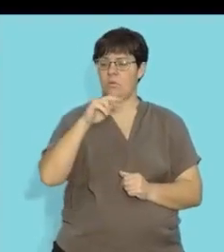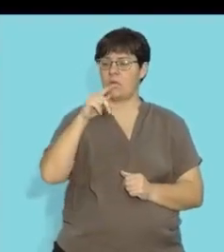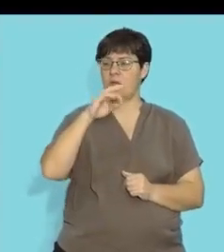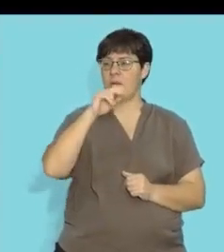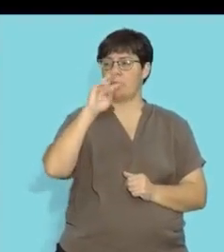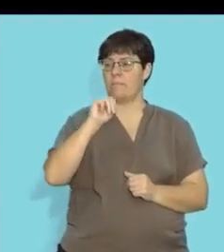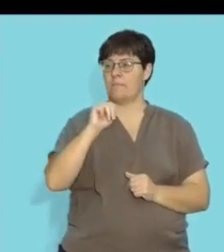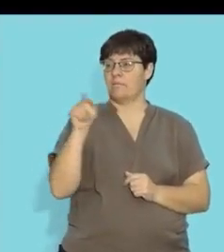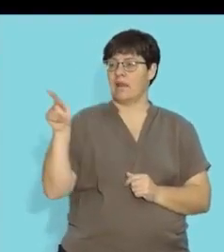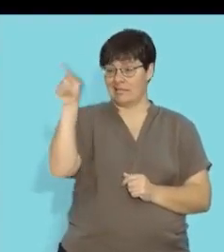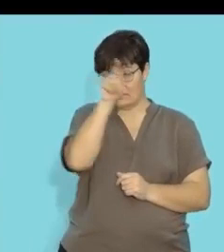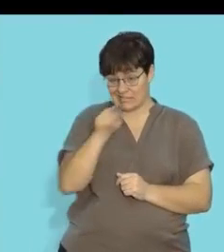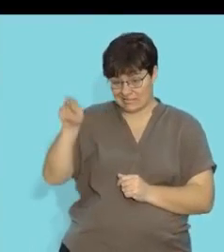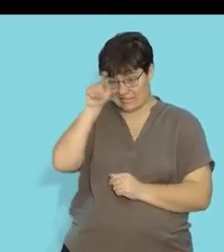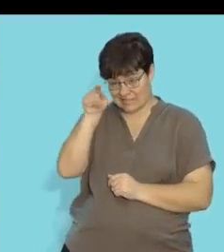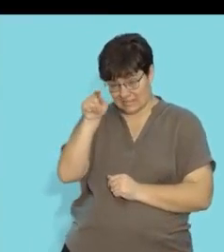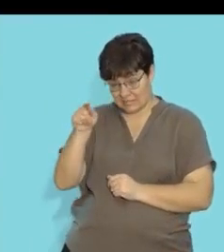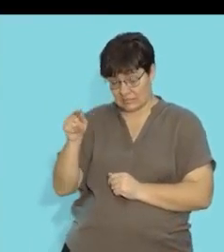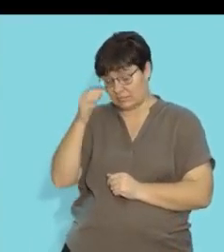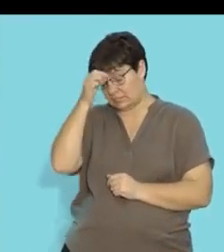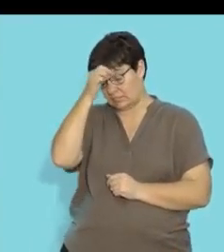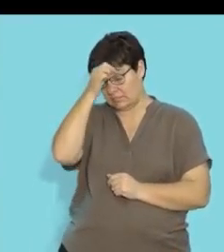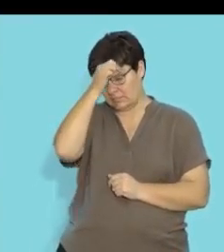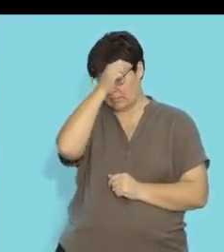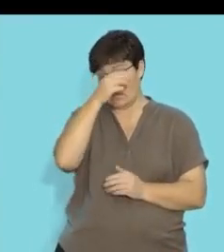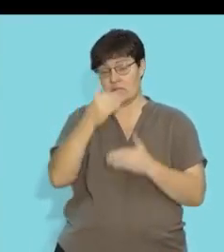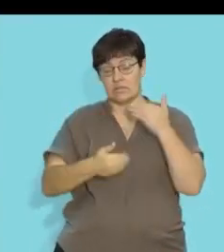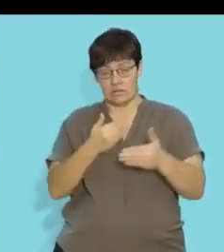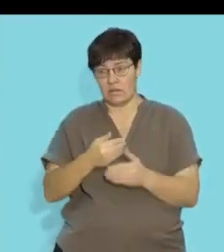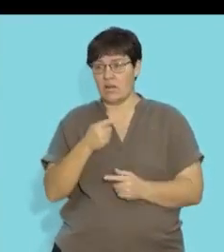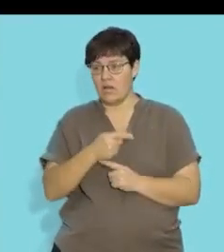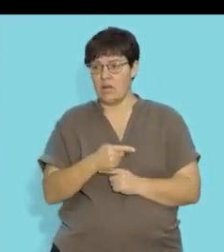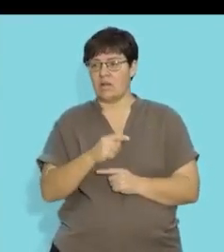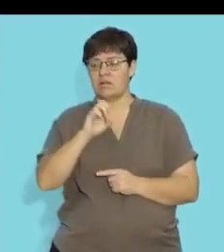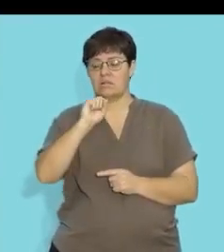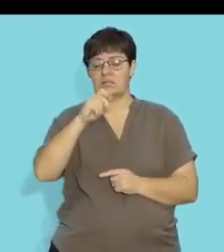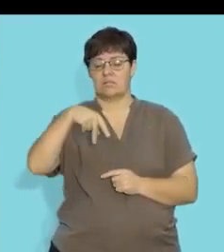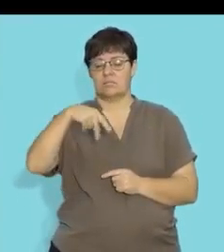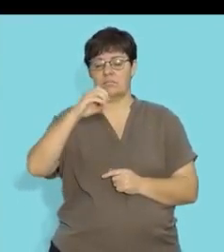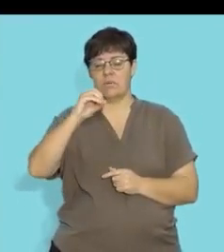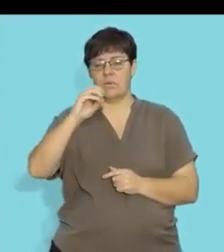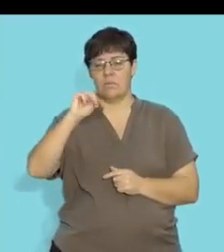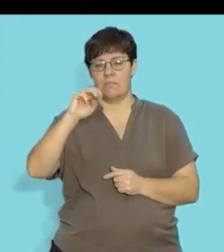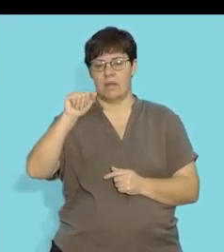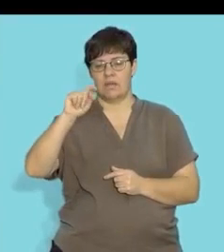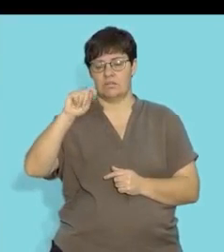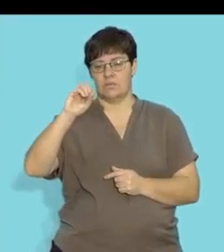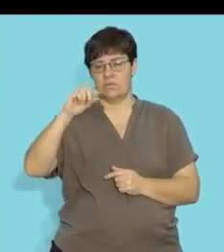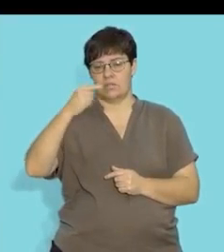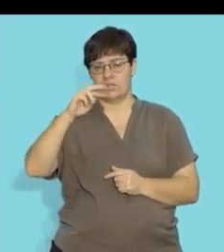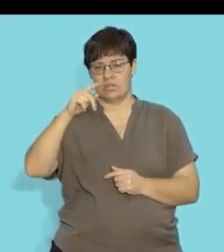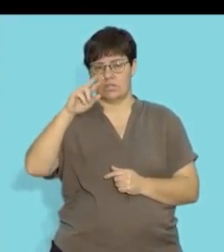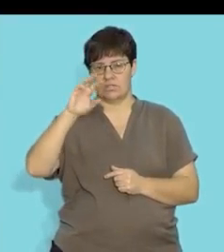illustrated here we know that in during the process of spermatogenesis a single cell divides